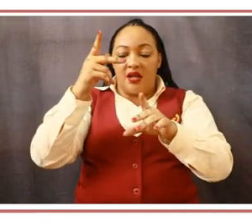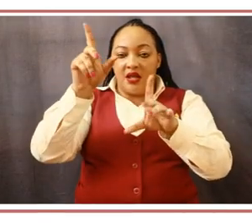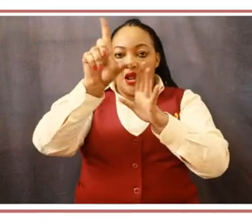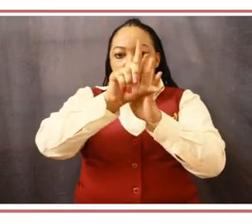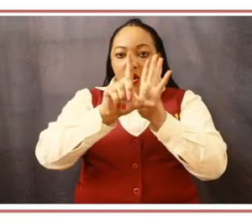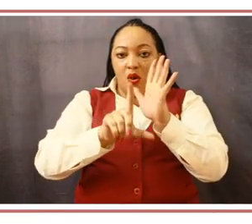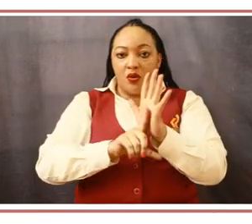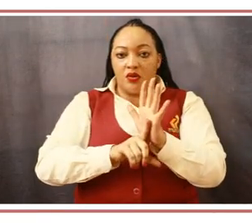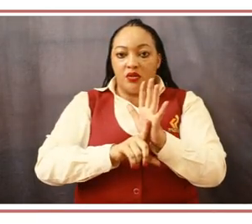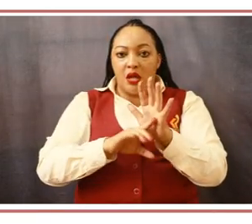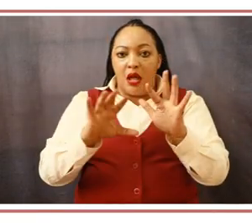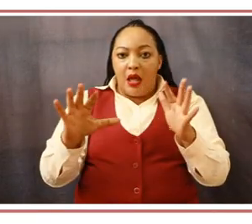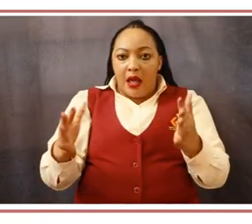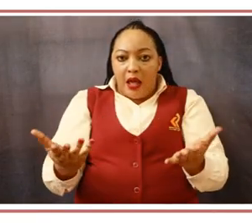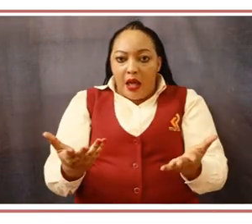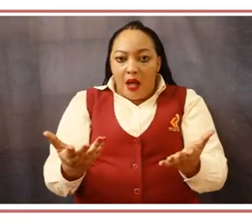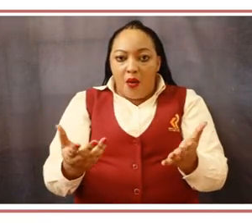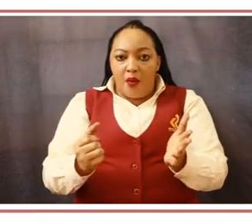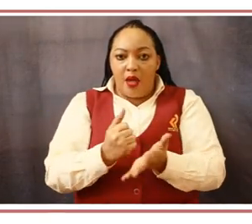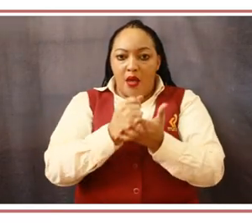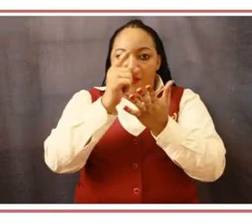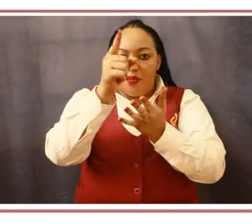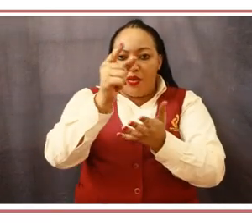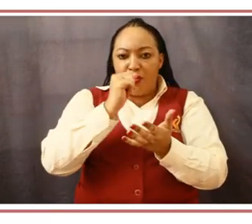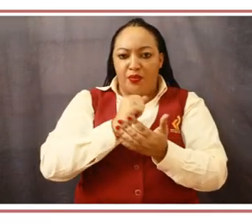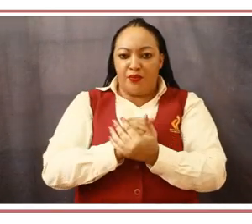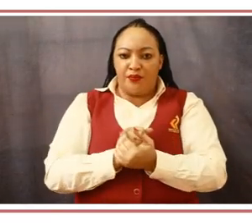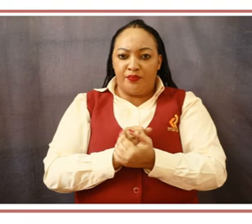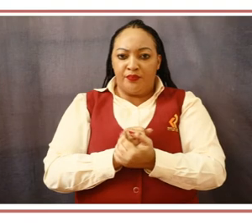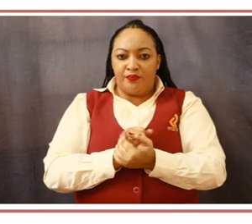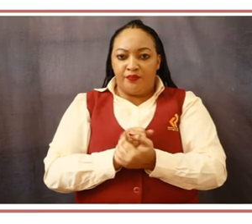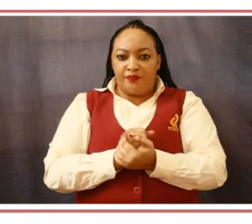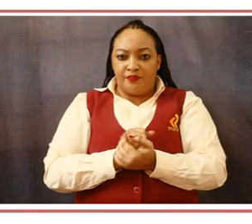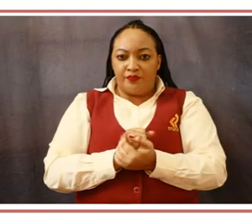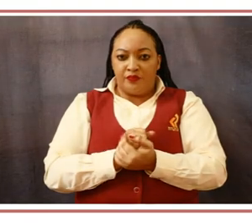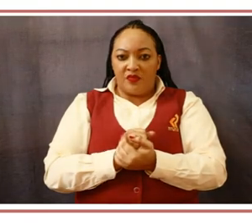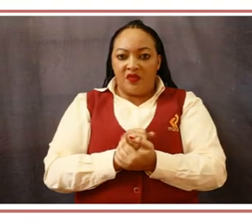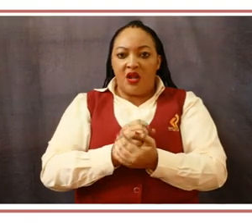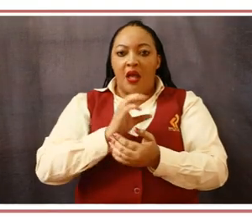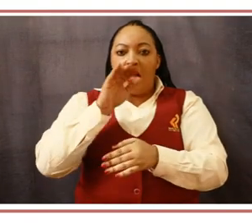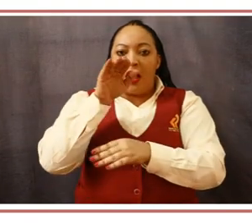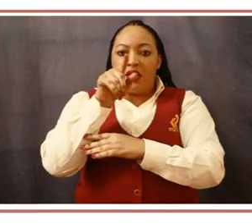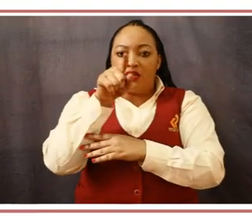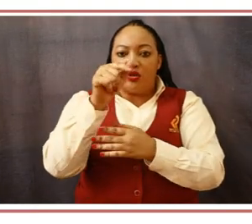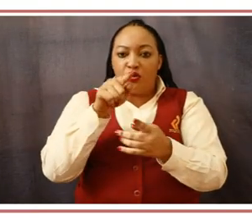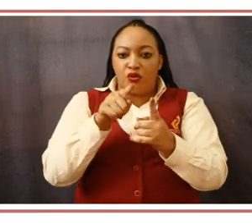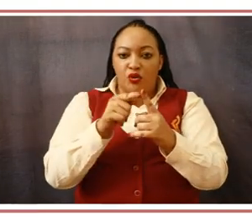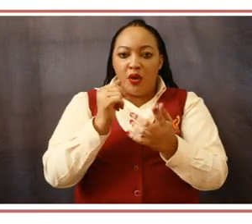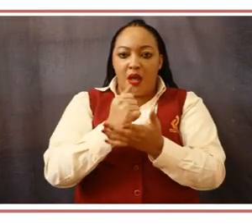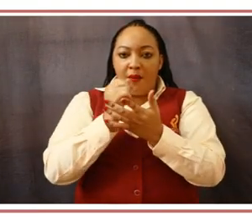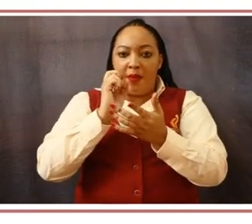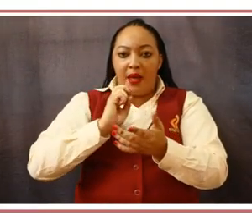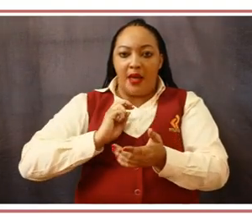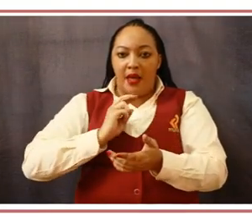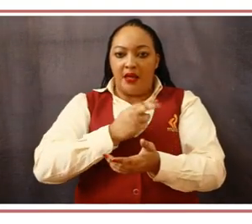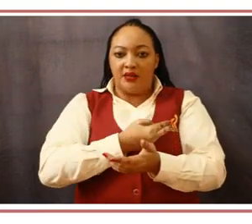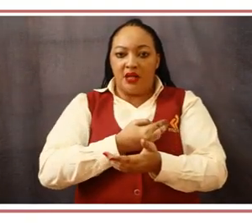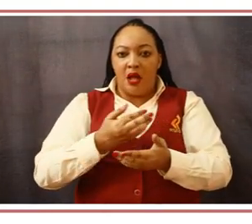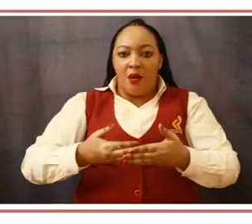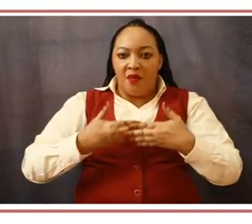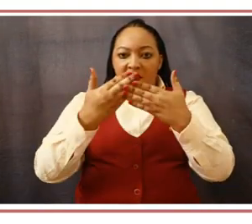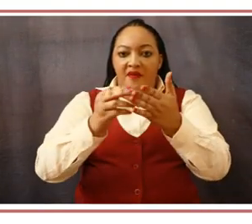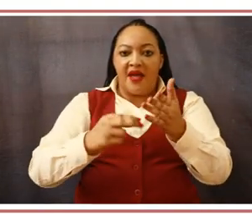not been made. We will adhere to all government statutory regulations and international standards that are applicable to us.